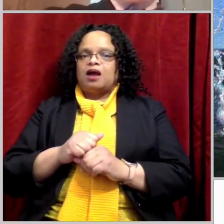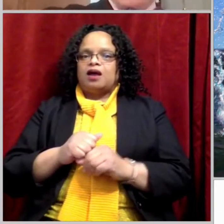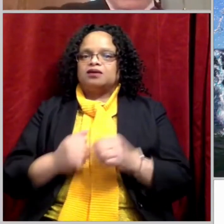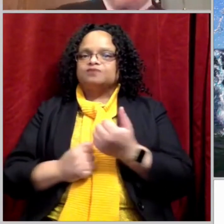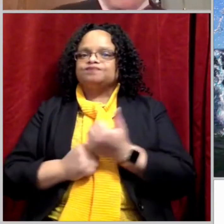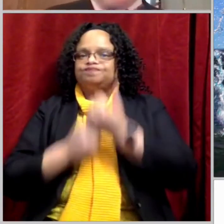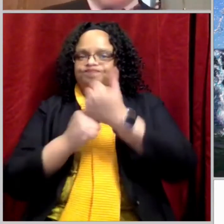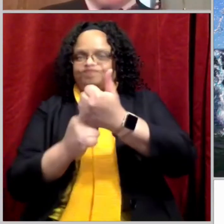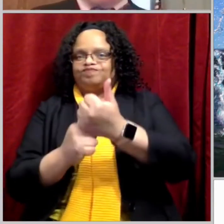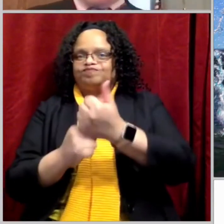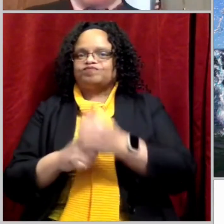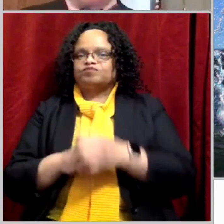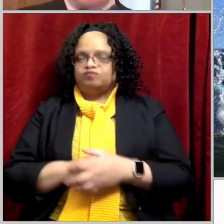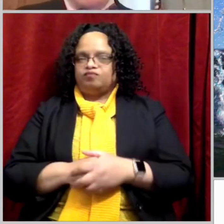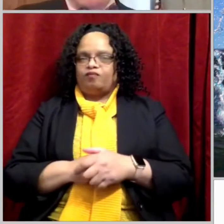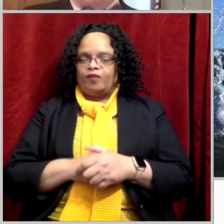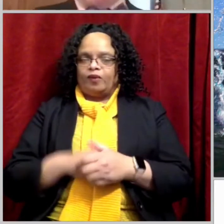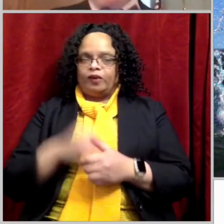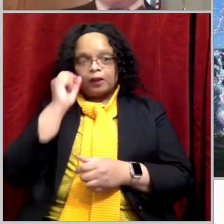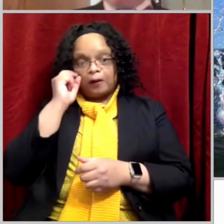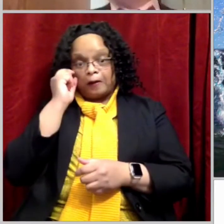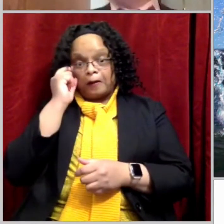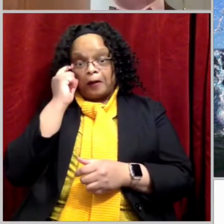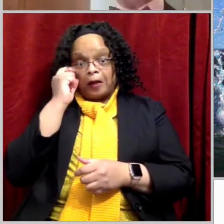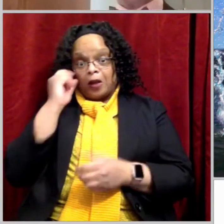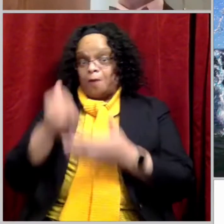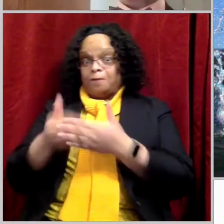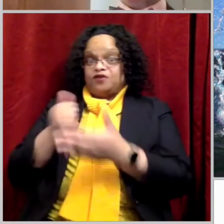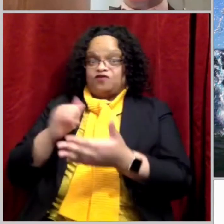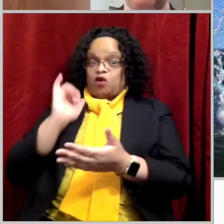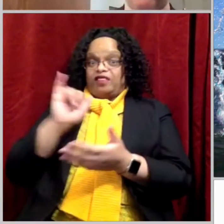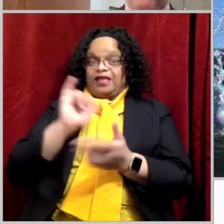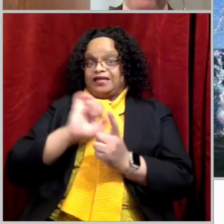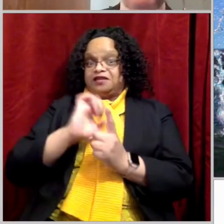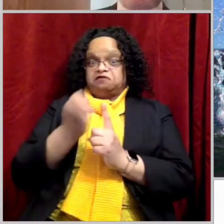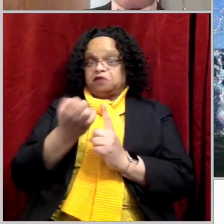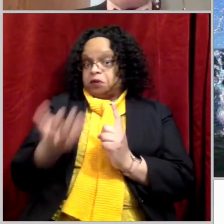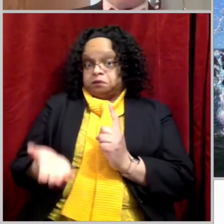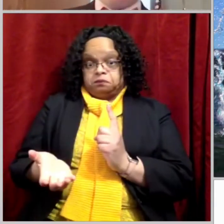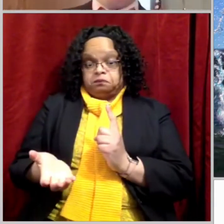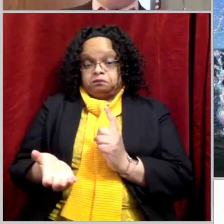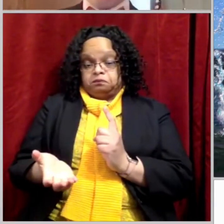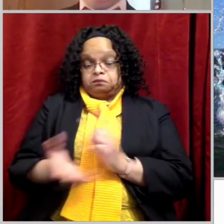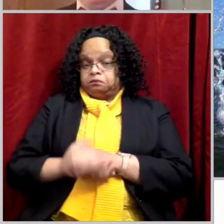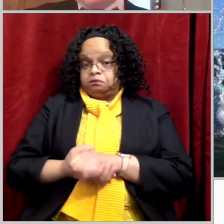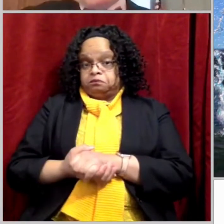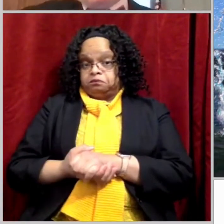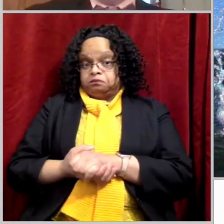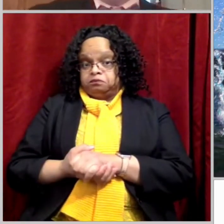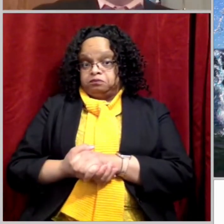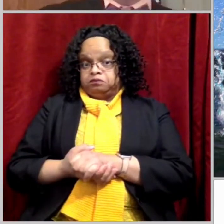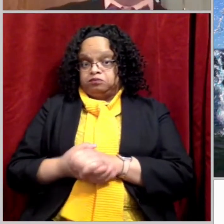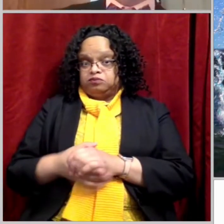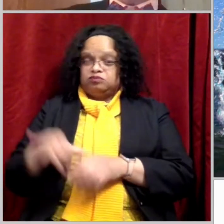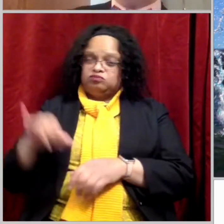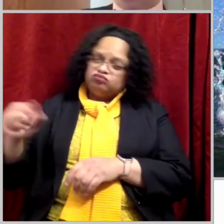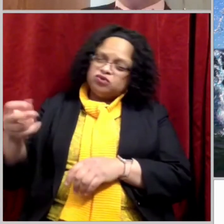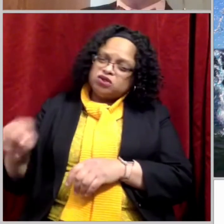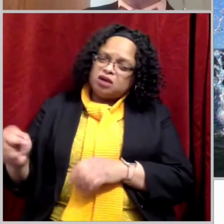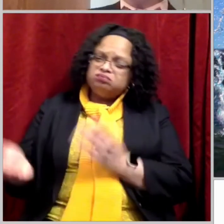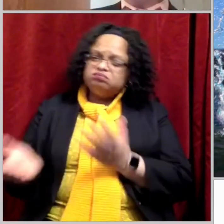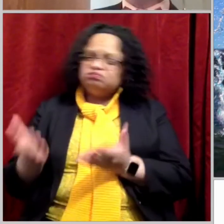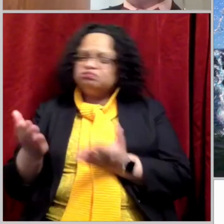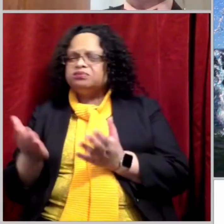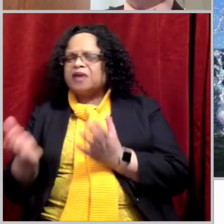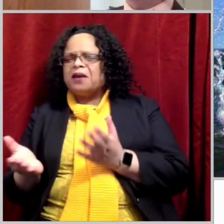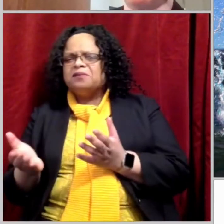And God manifests himself. Prior to this event, like I said before, John maybe